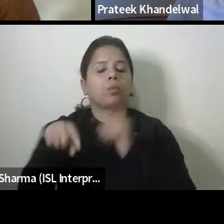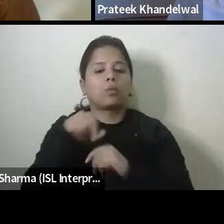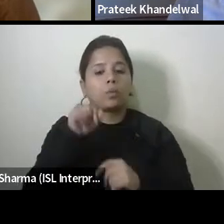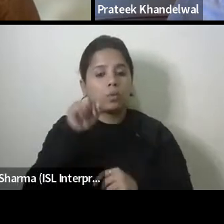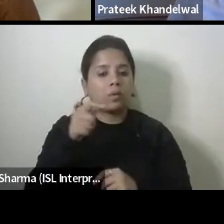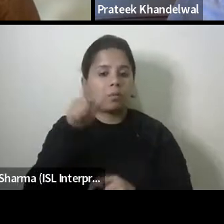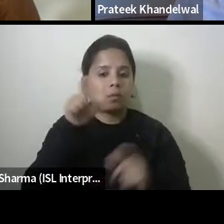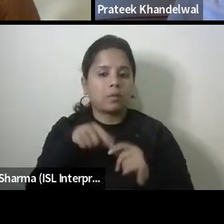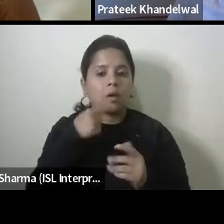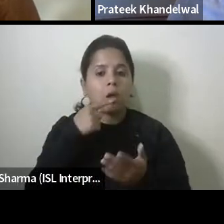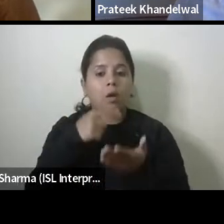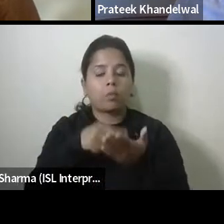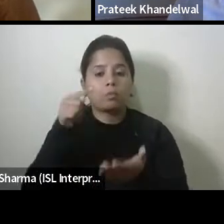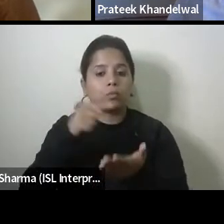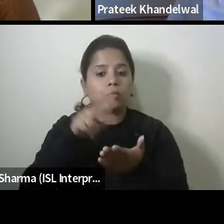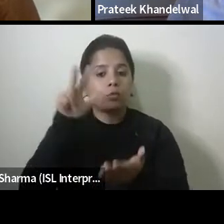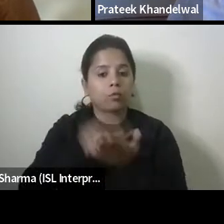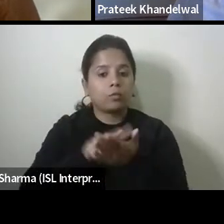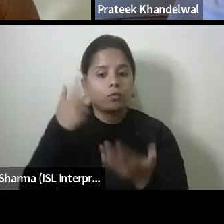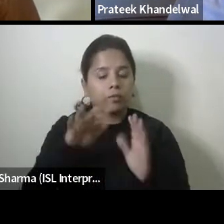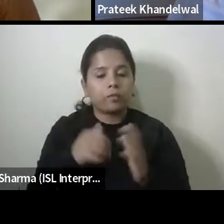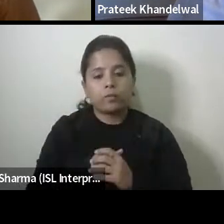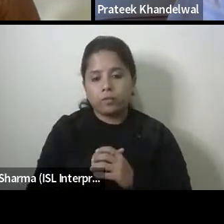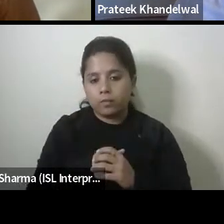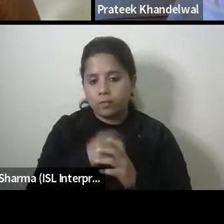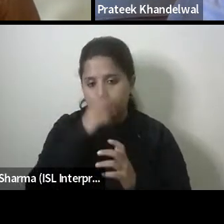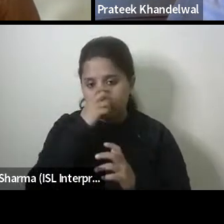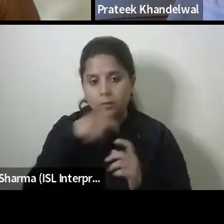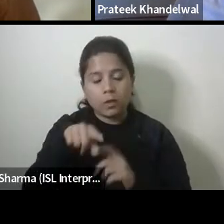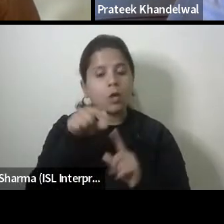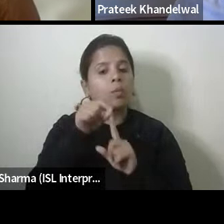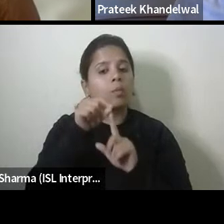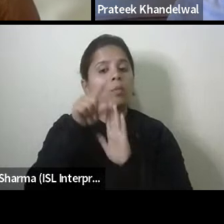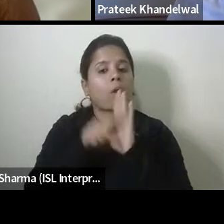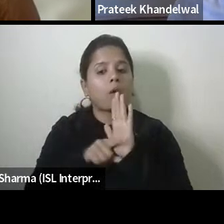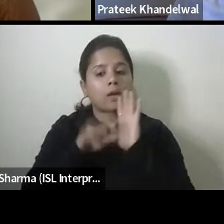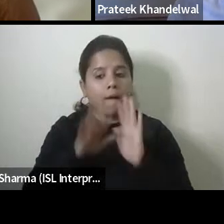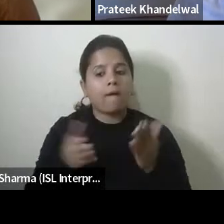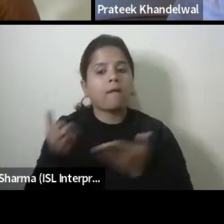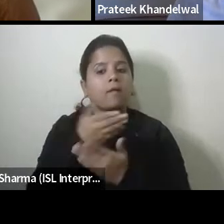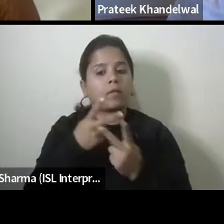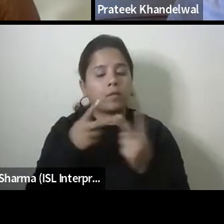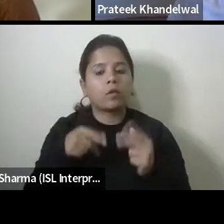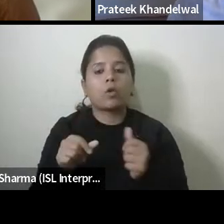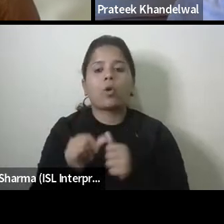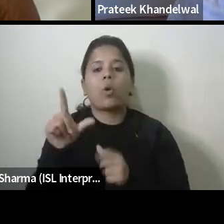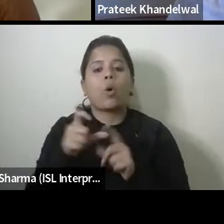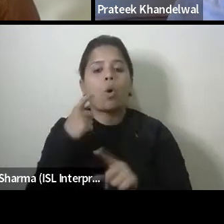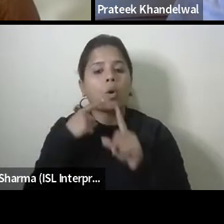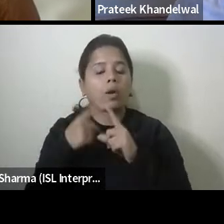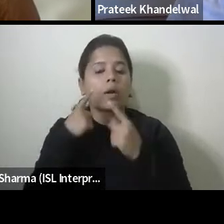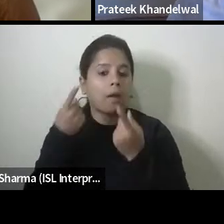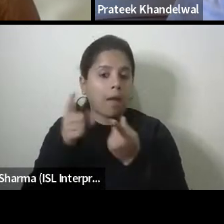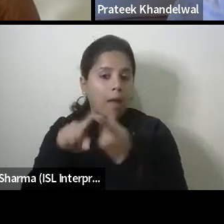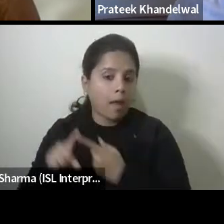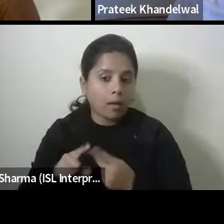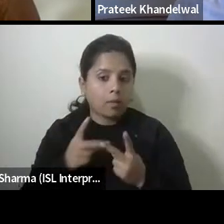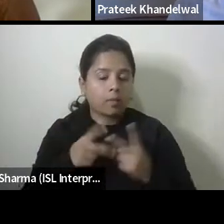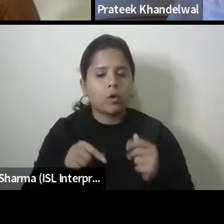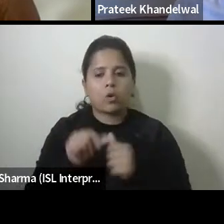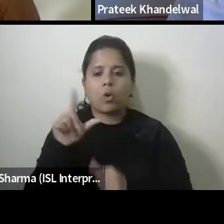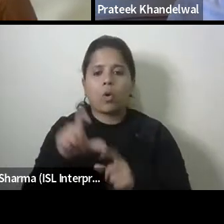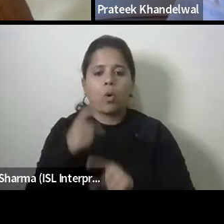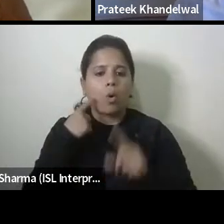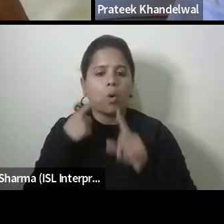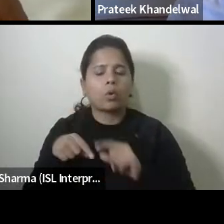approves a project and that projects get built out there was a policy where audits would happen like most of you have talked about audits so